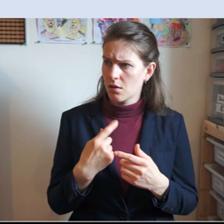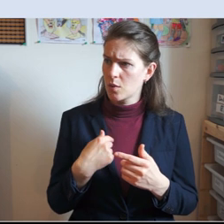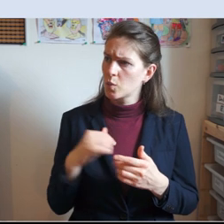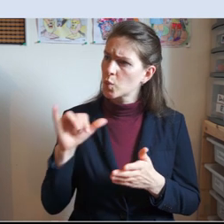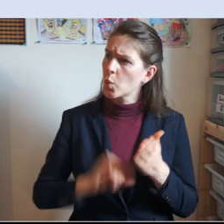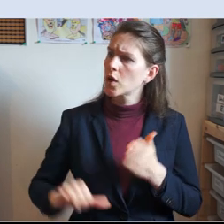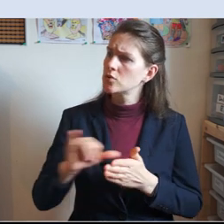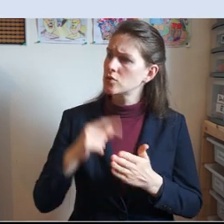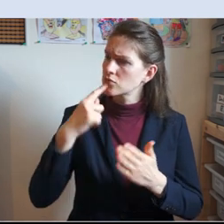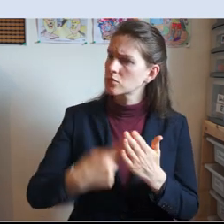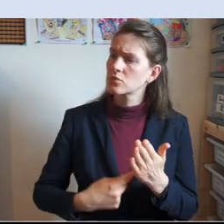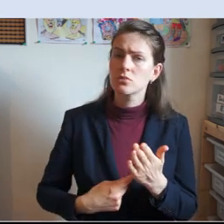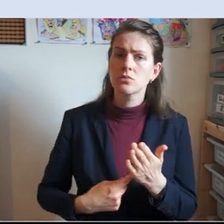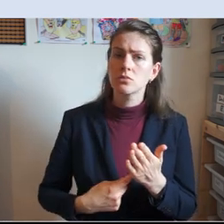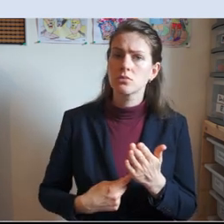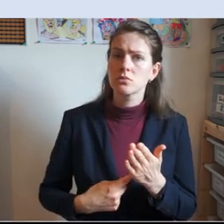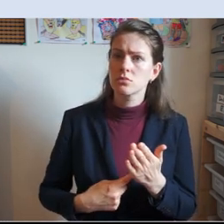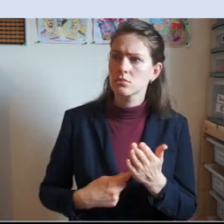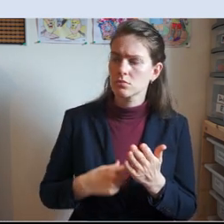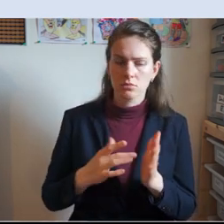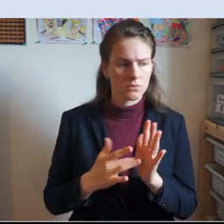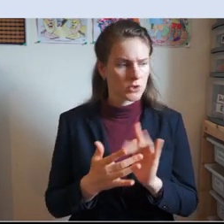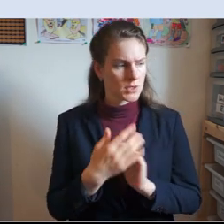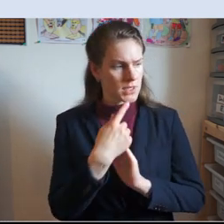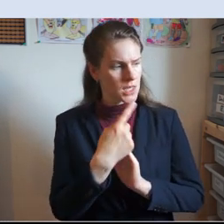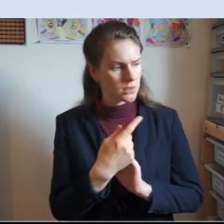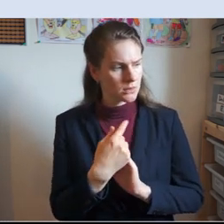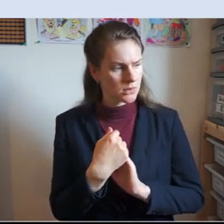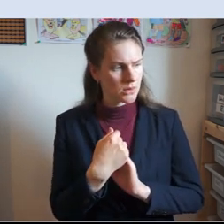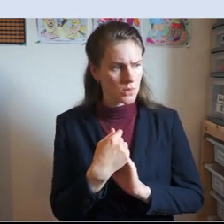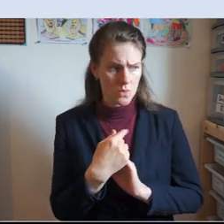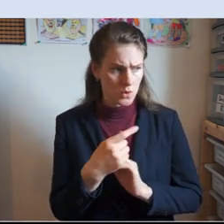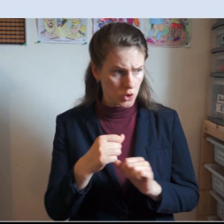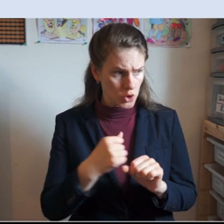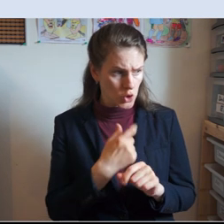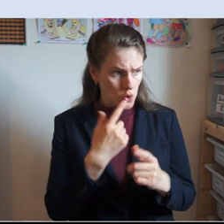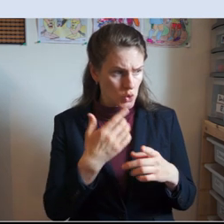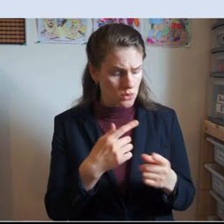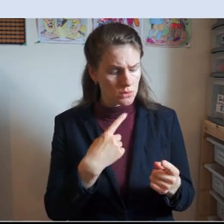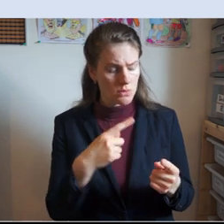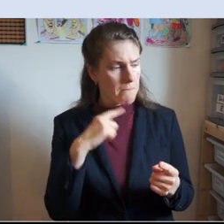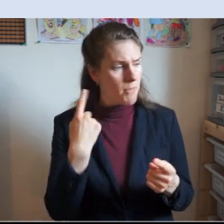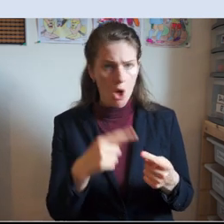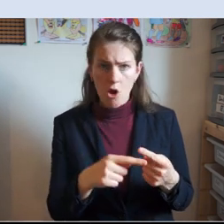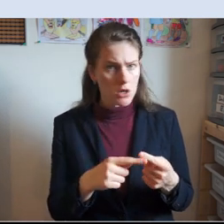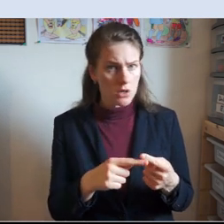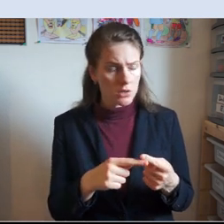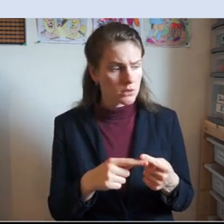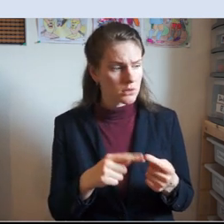Which? Jesus said, Thou shalt do no murder,